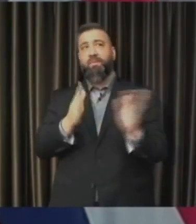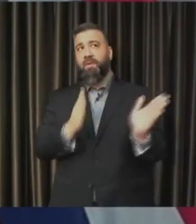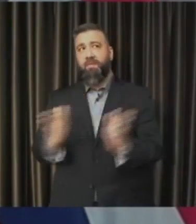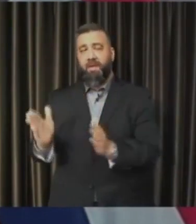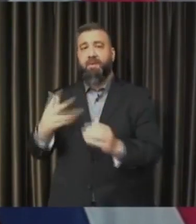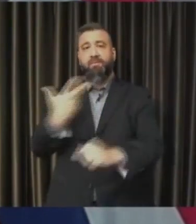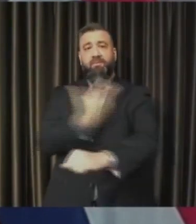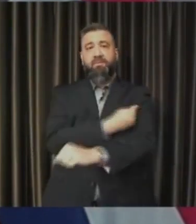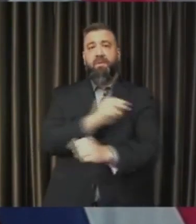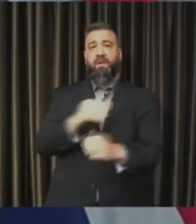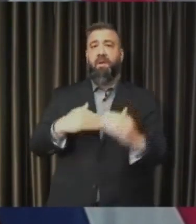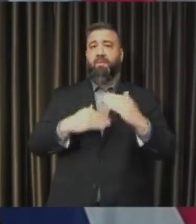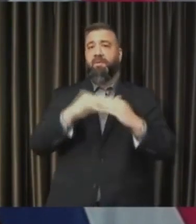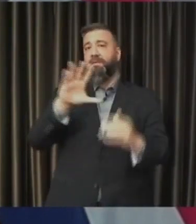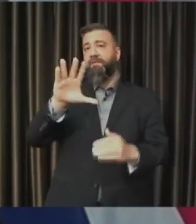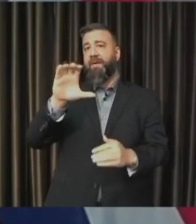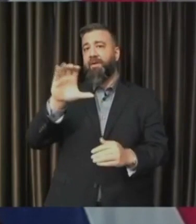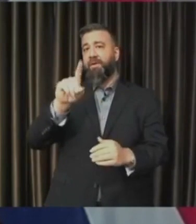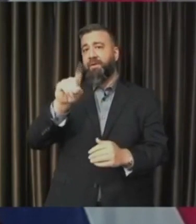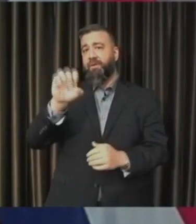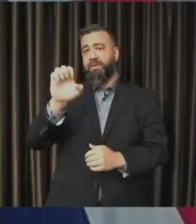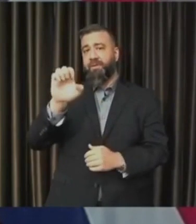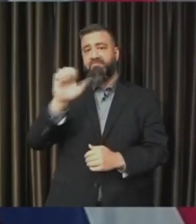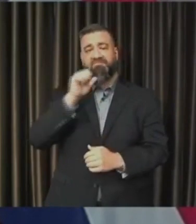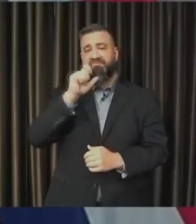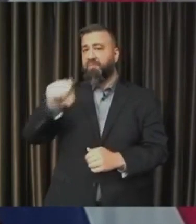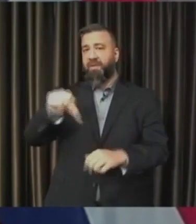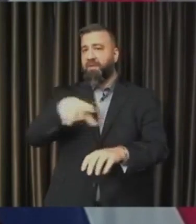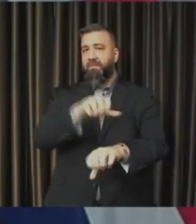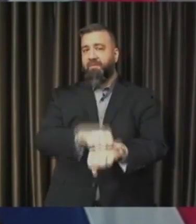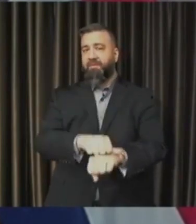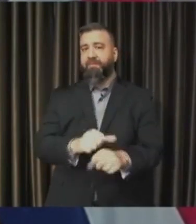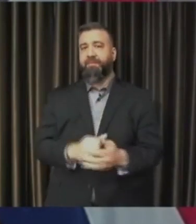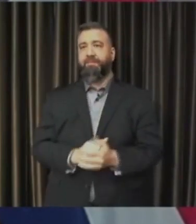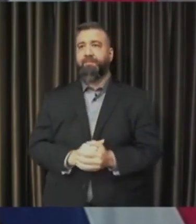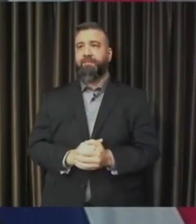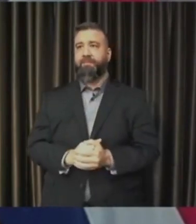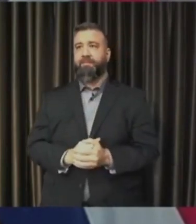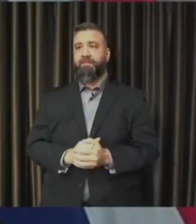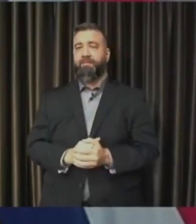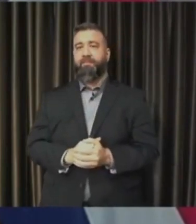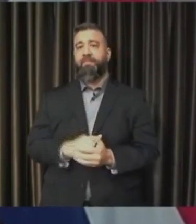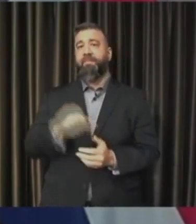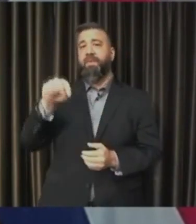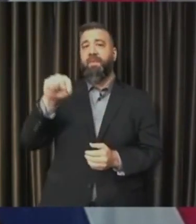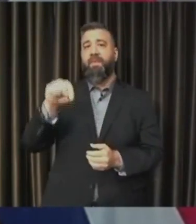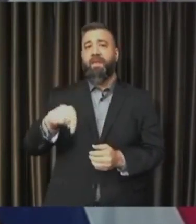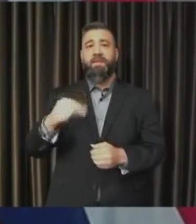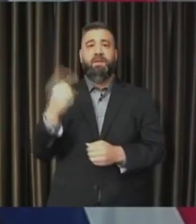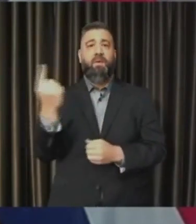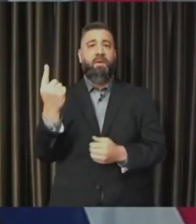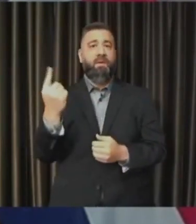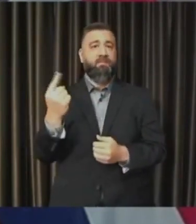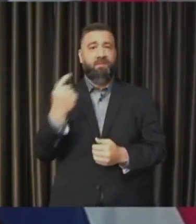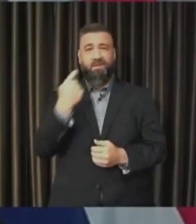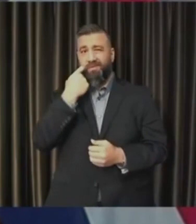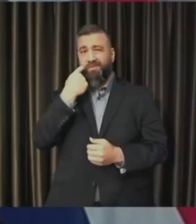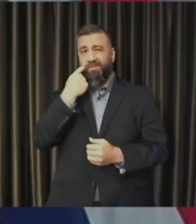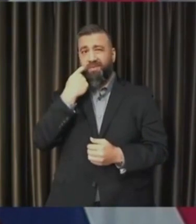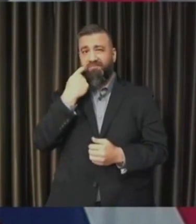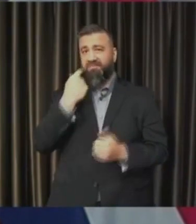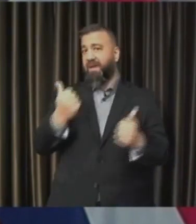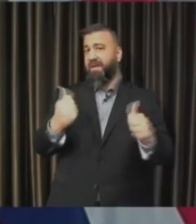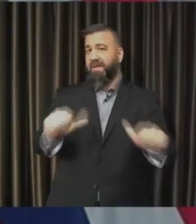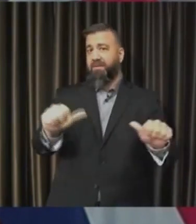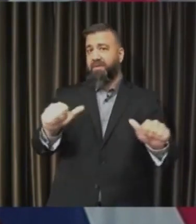mornings to anyone who comes. No appointment necessary. This is only our latest attempt to break down barriers